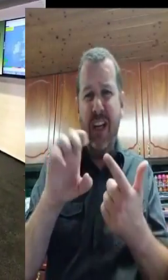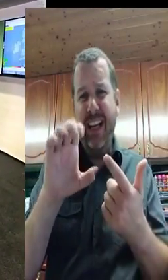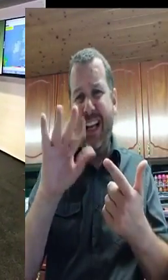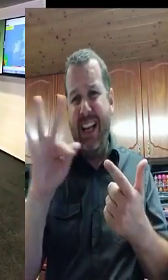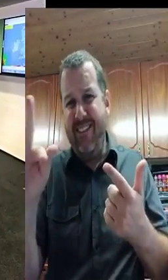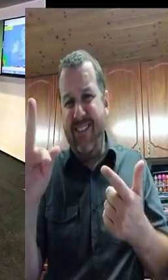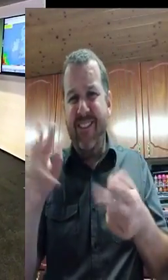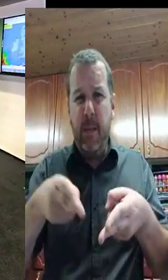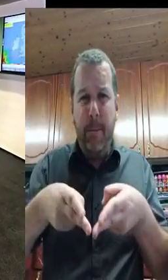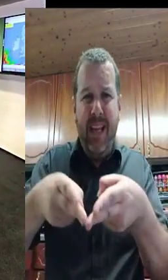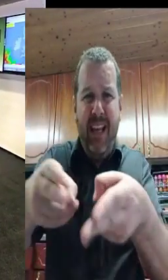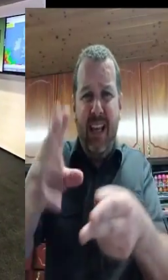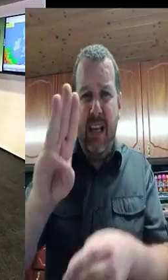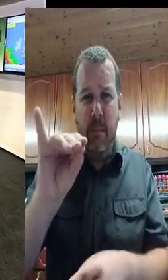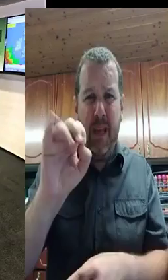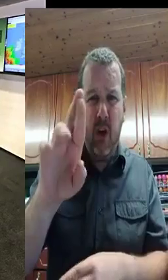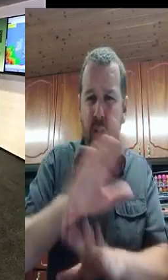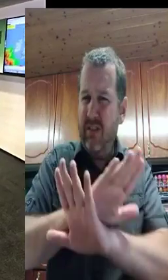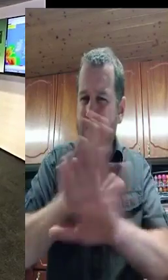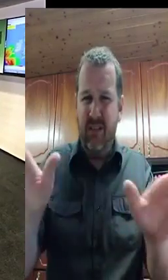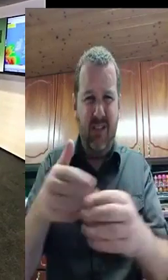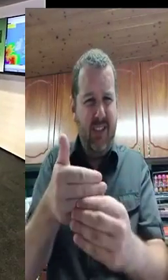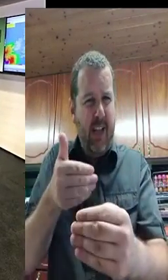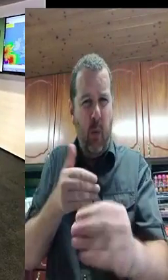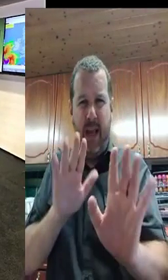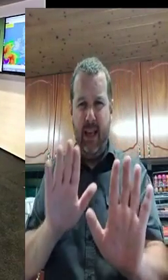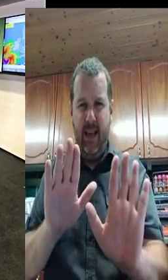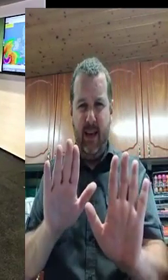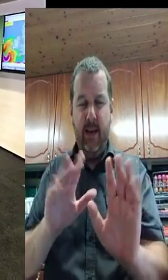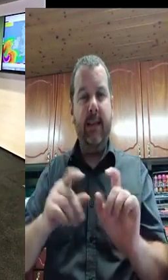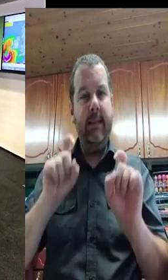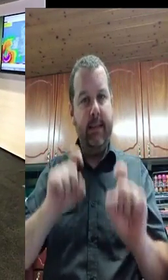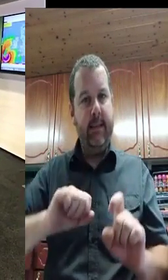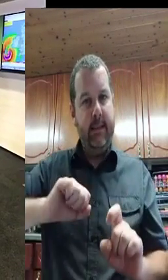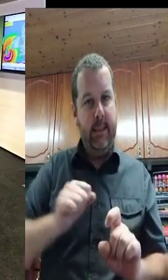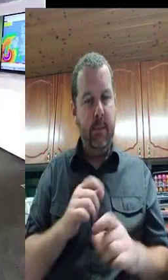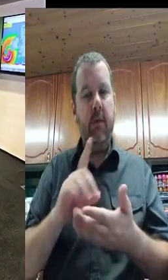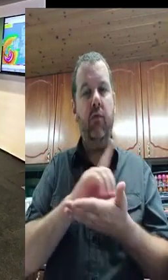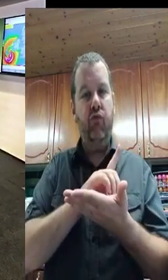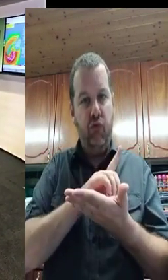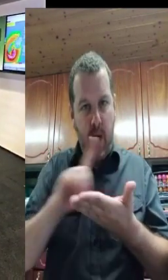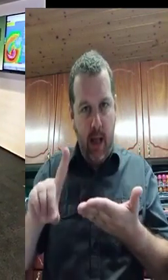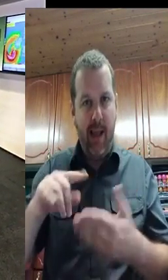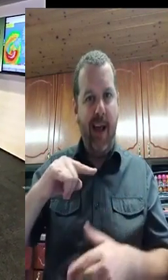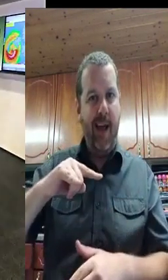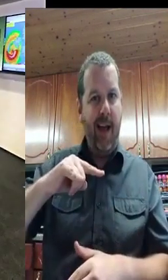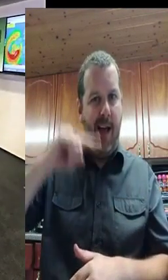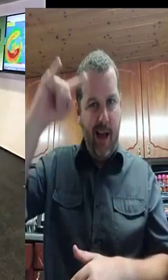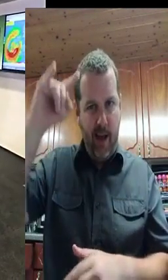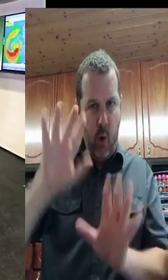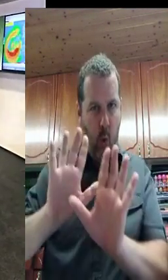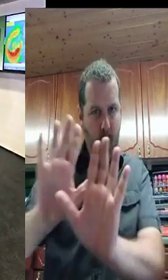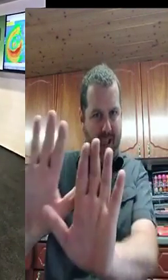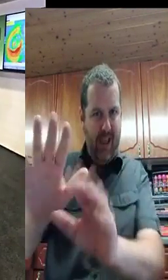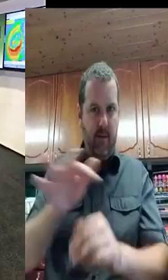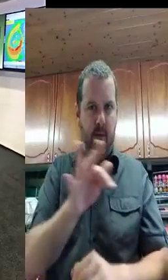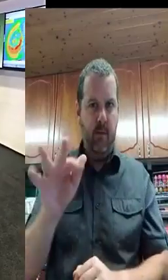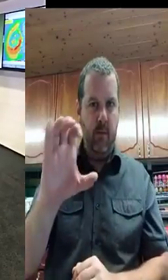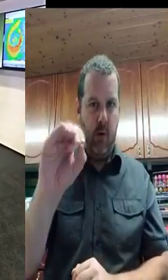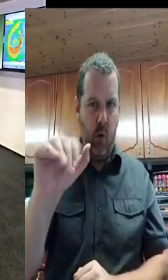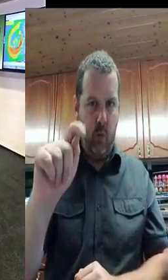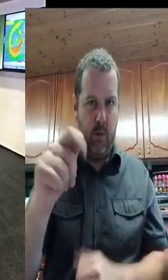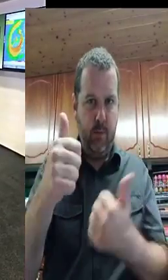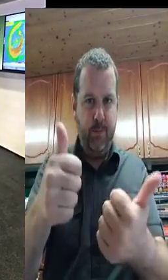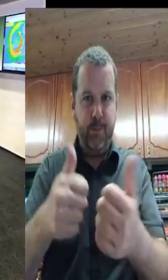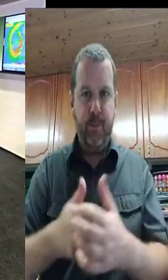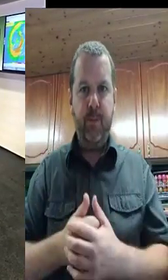course of Monday. Based on previous experience of events, particularly in 2014, when storm Darwin resulted